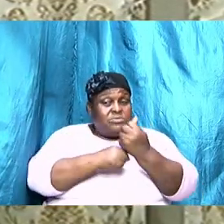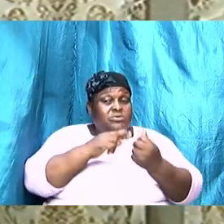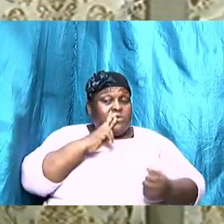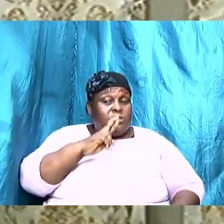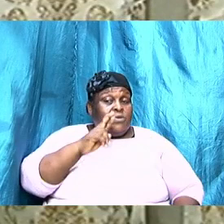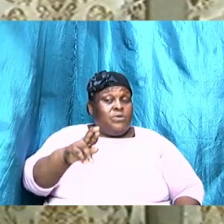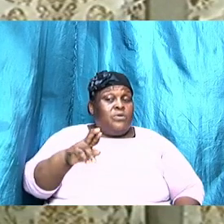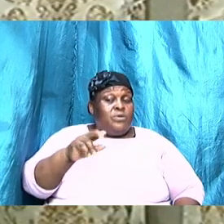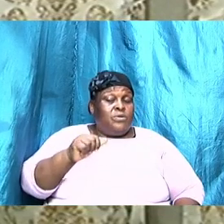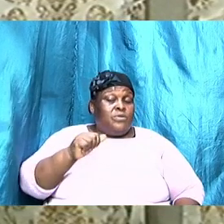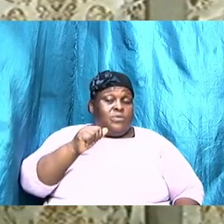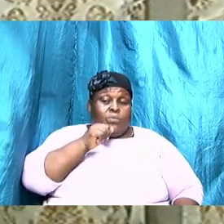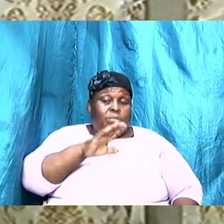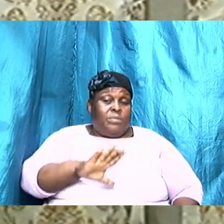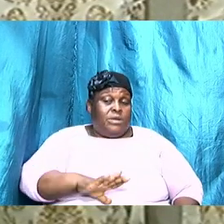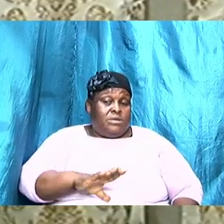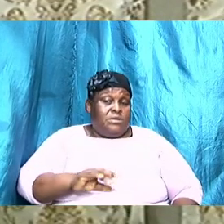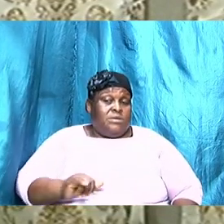yet